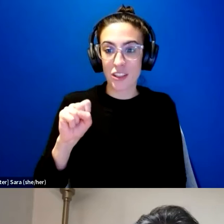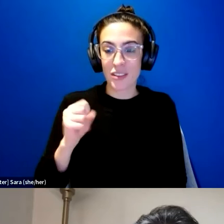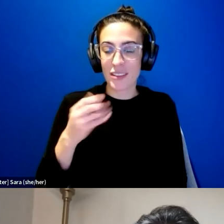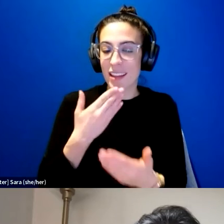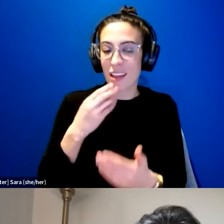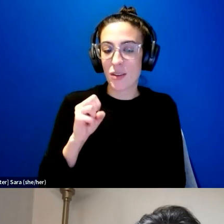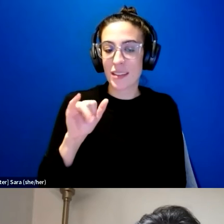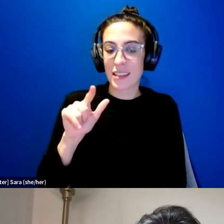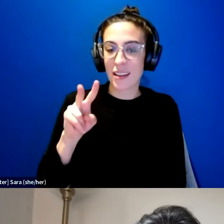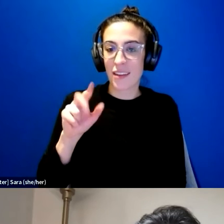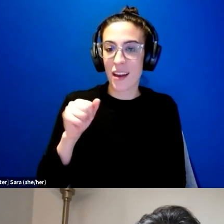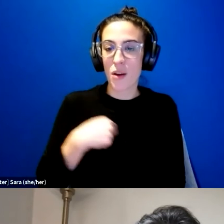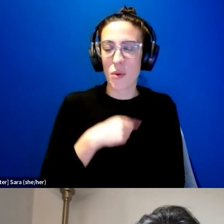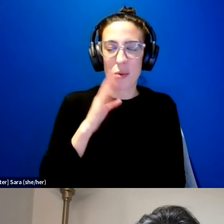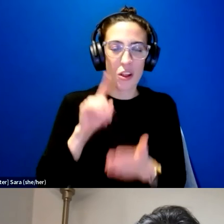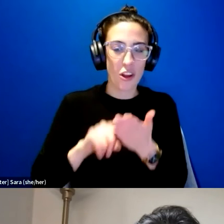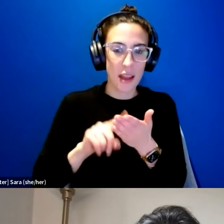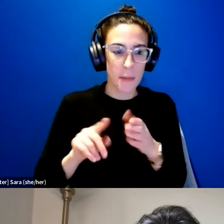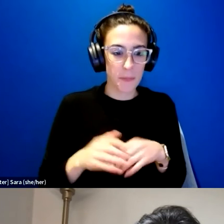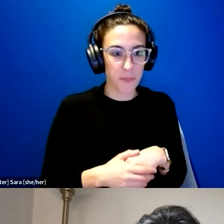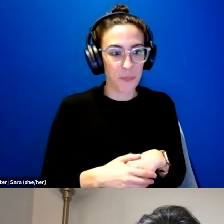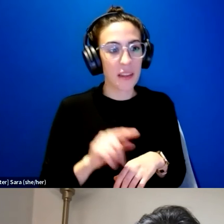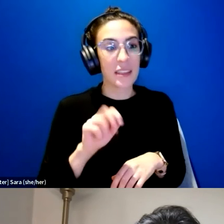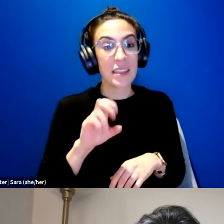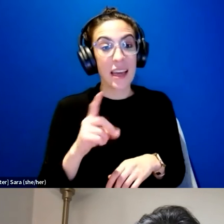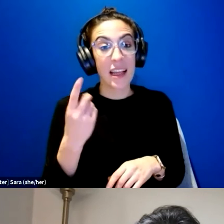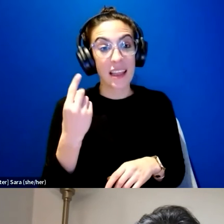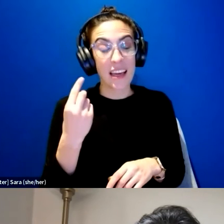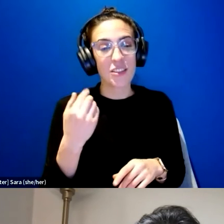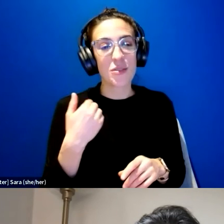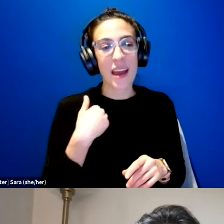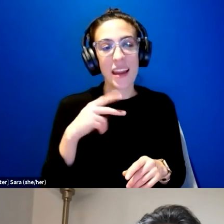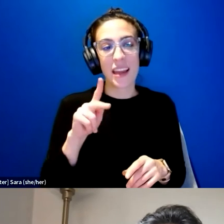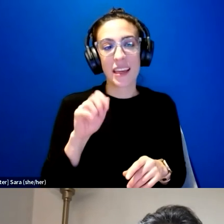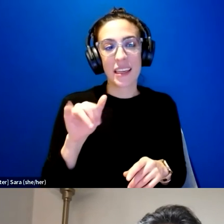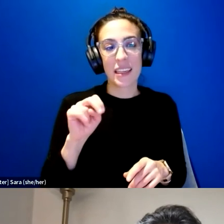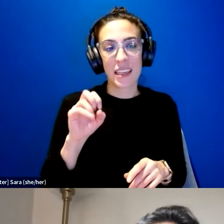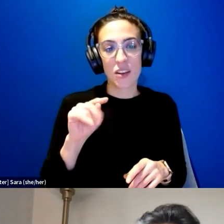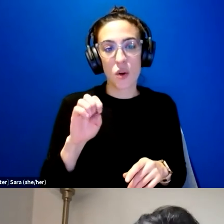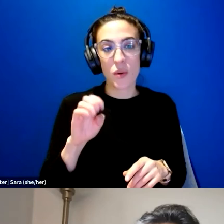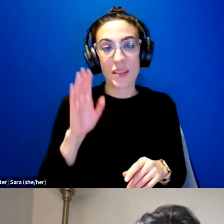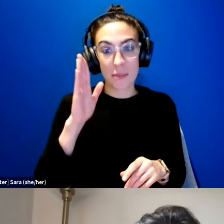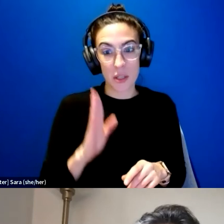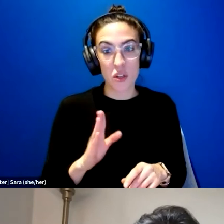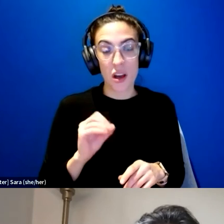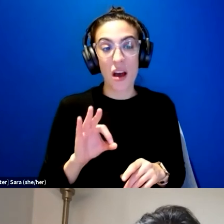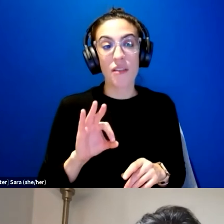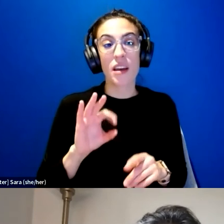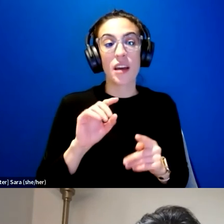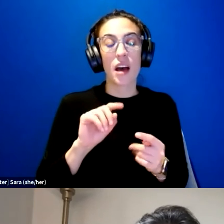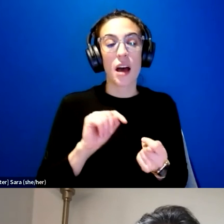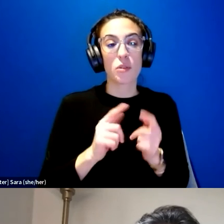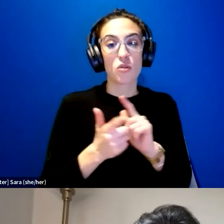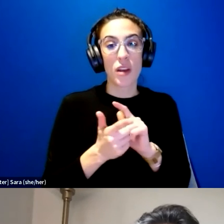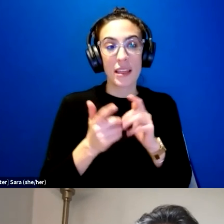Last year's Web4All had a keynote speaker of translators without borders, which was directly